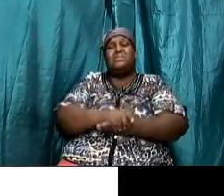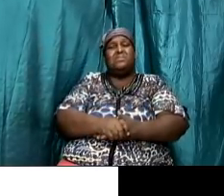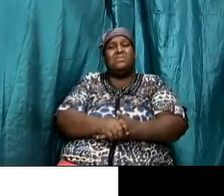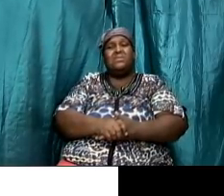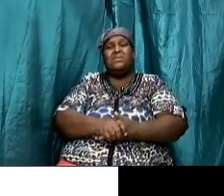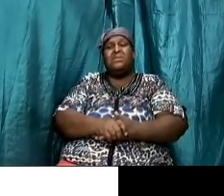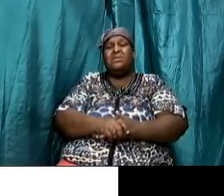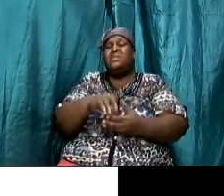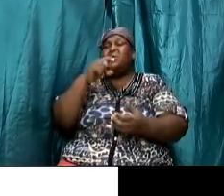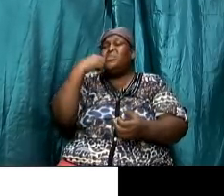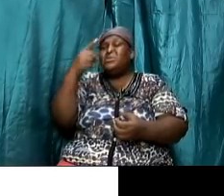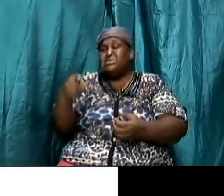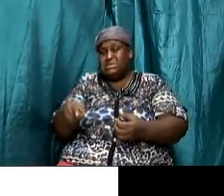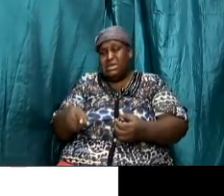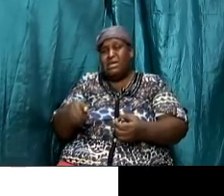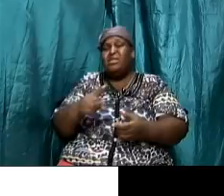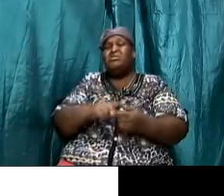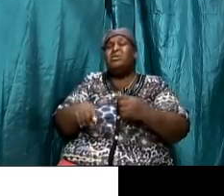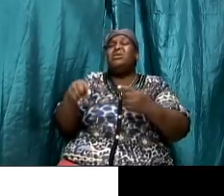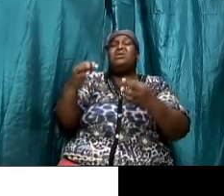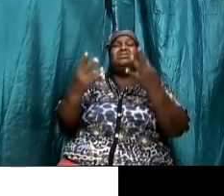they were told they to kindle fire